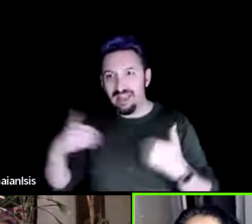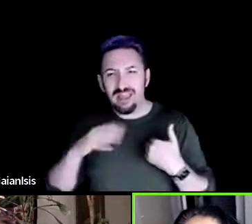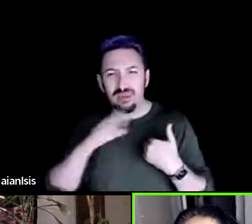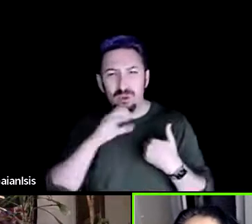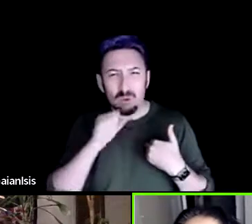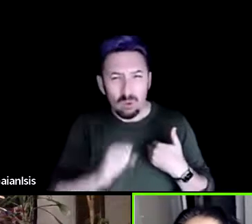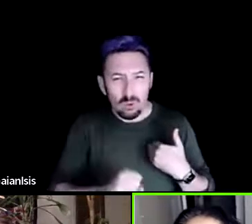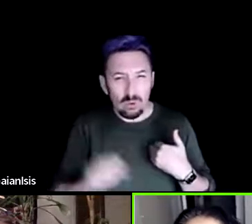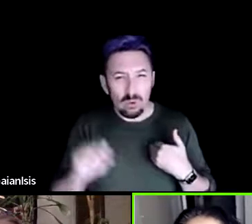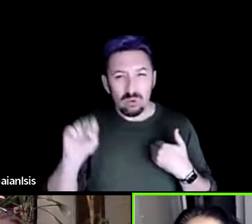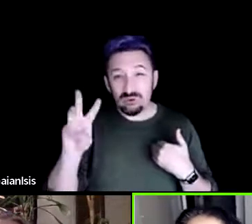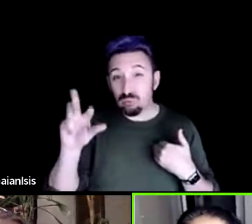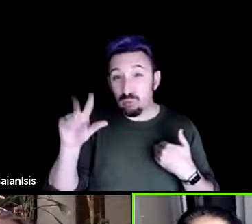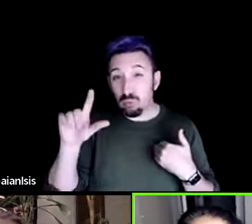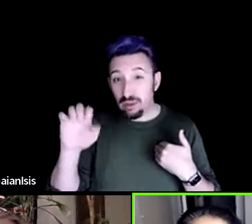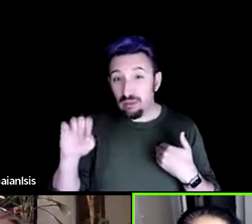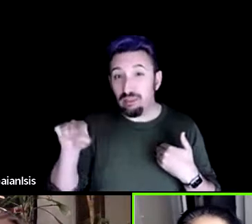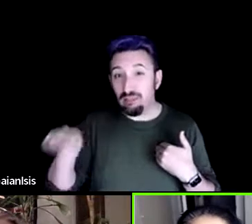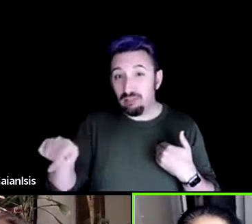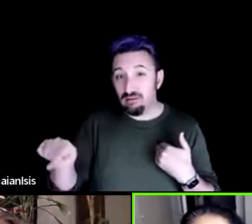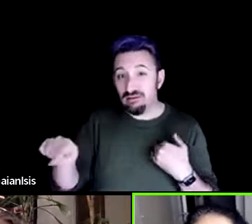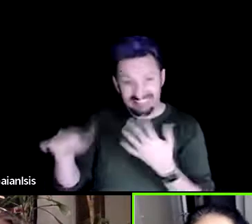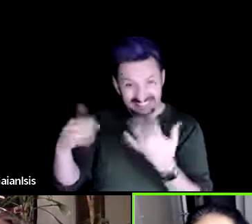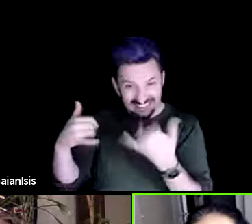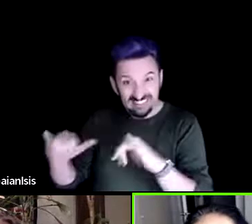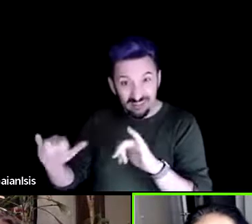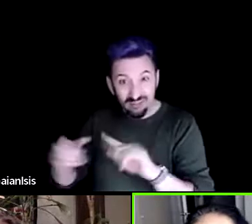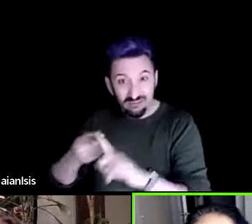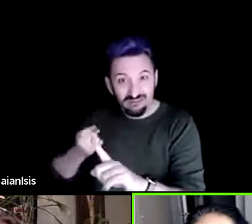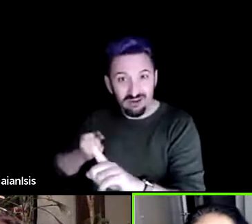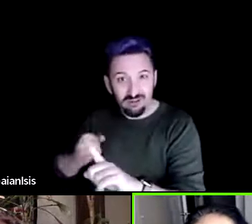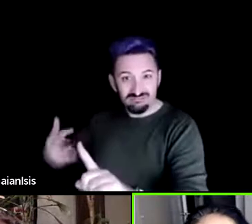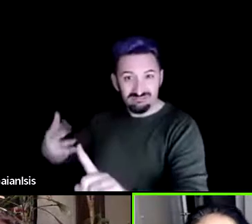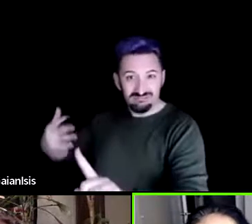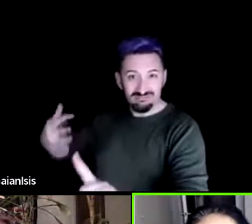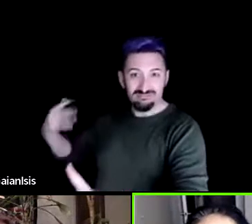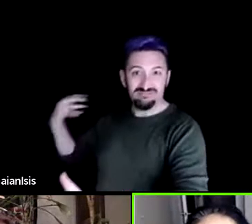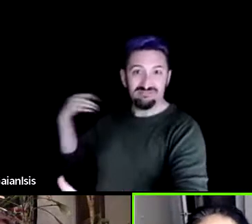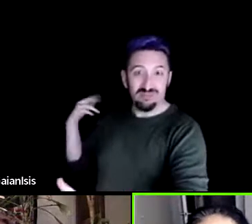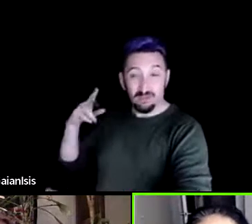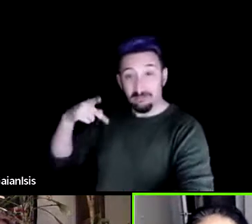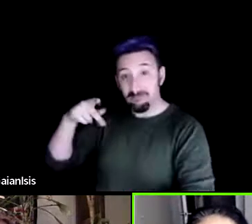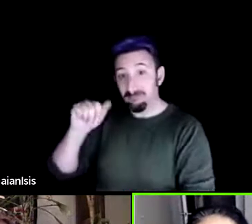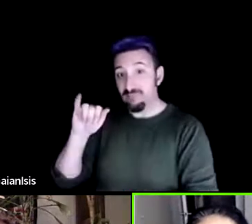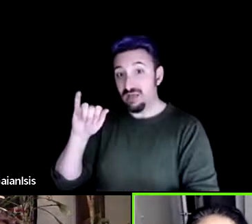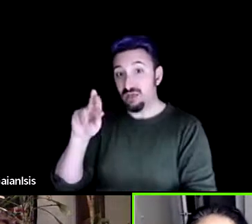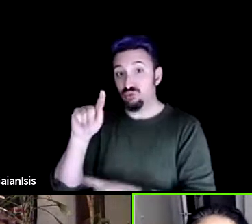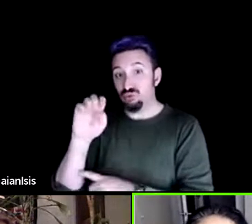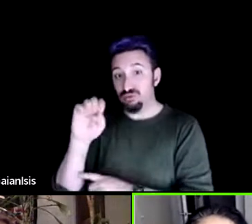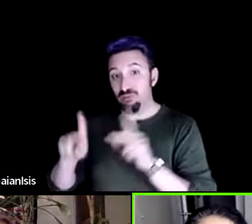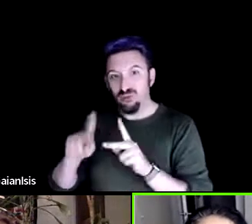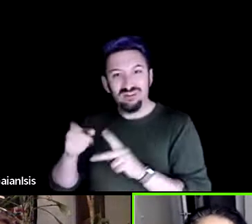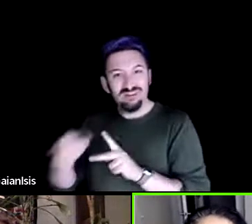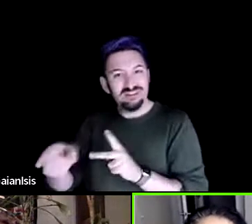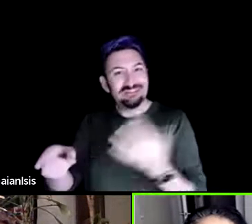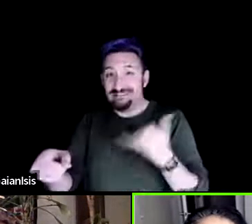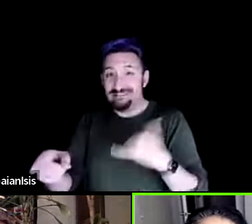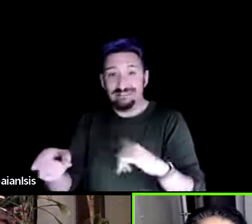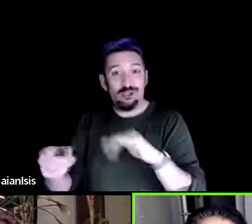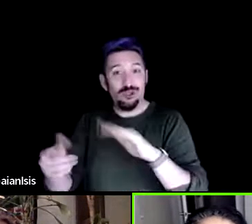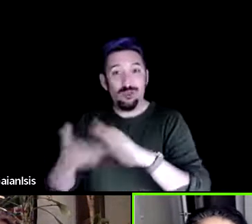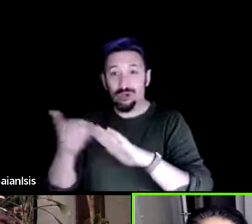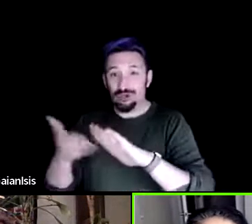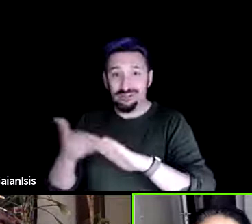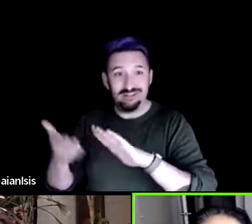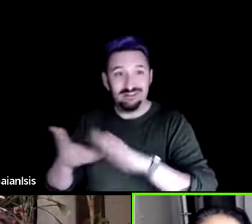the oldest swale system in the united states built by piu people and they're still working and harvesting water so